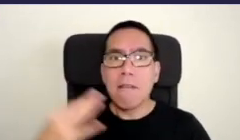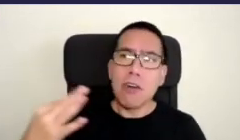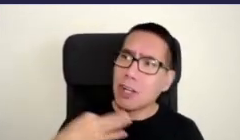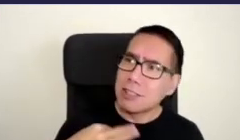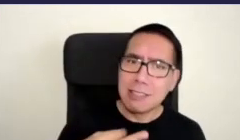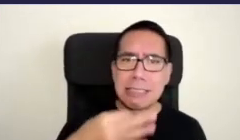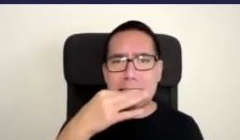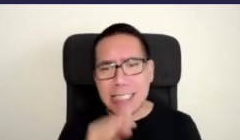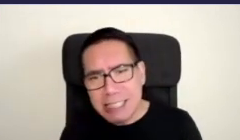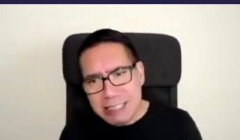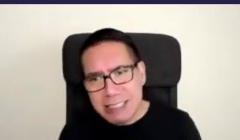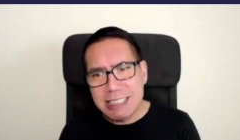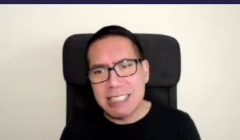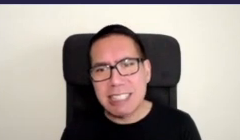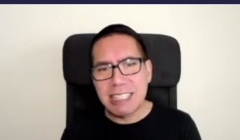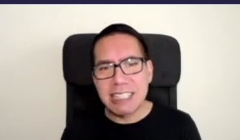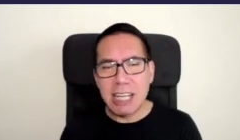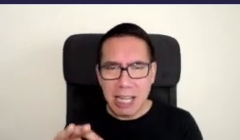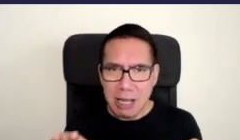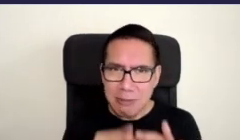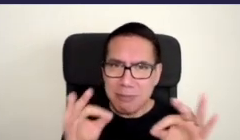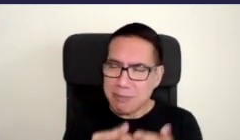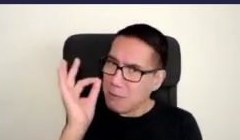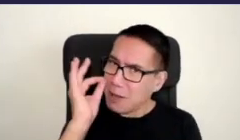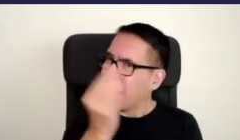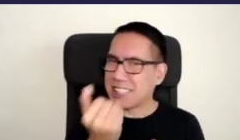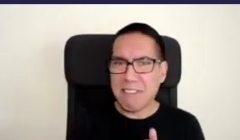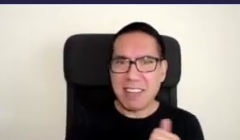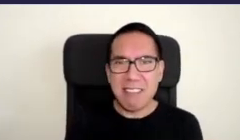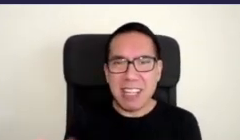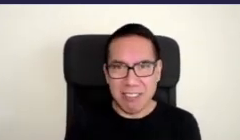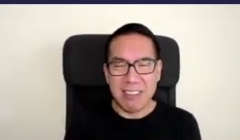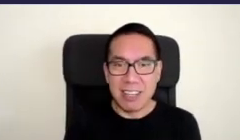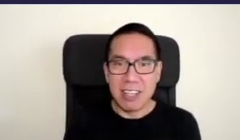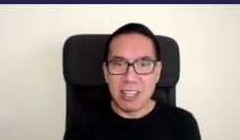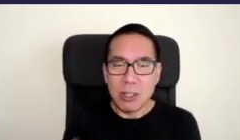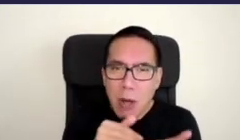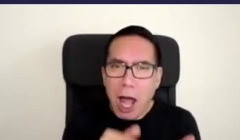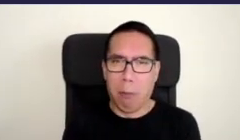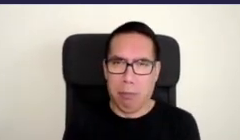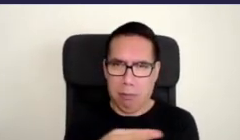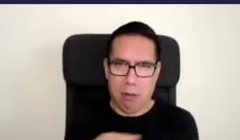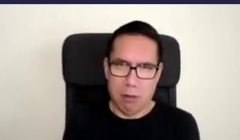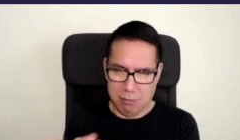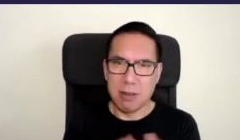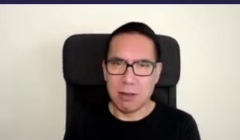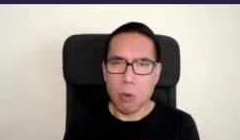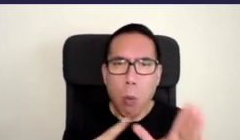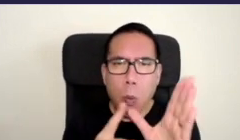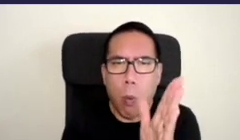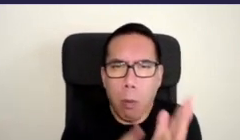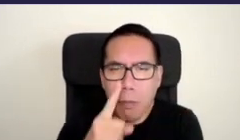we're giving away plants we're doing as much as we can to help people all people